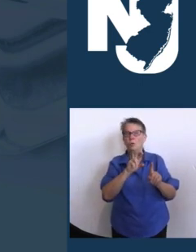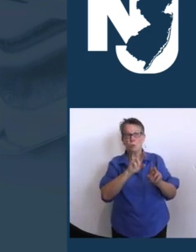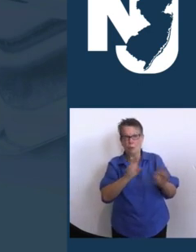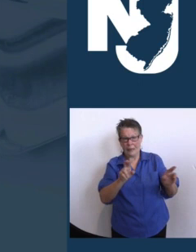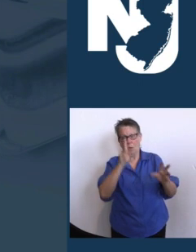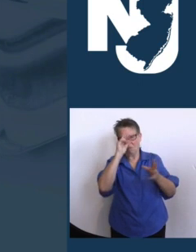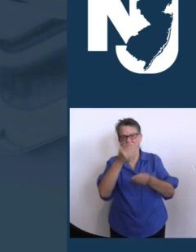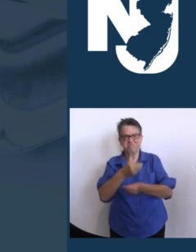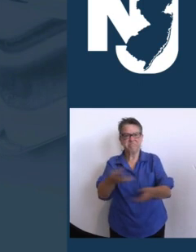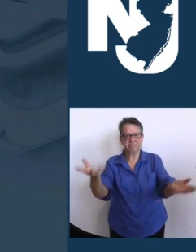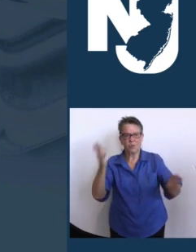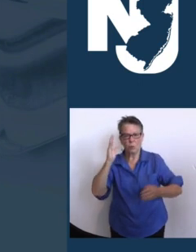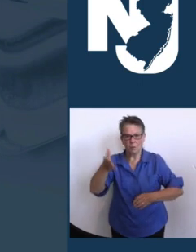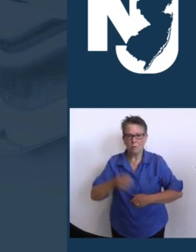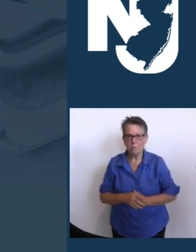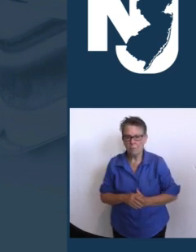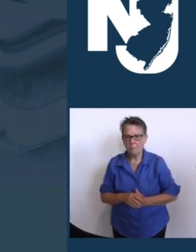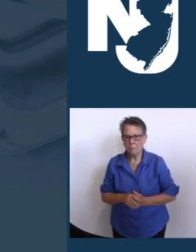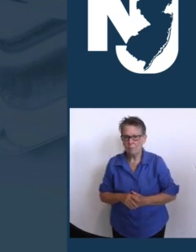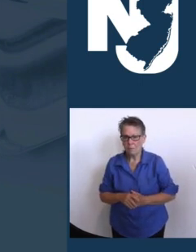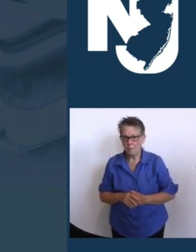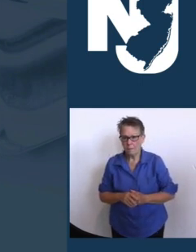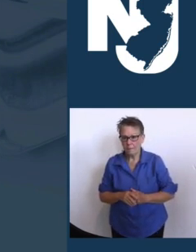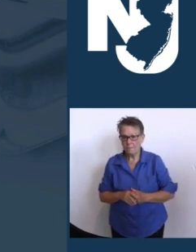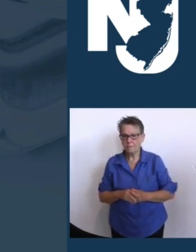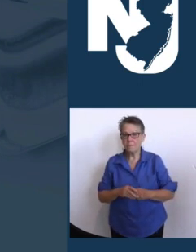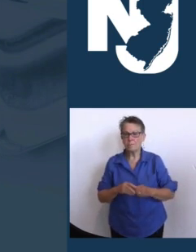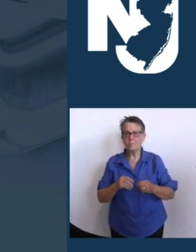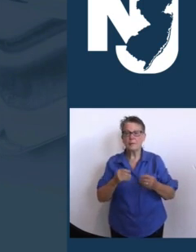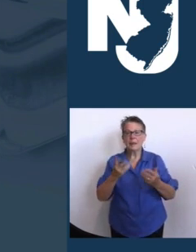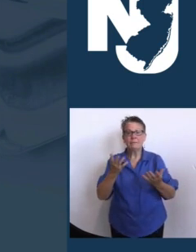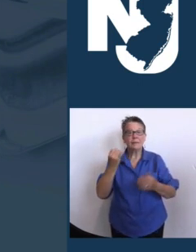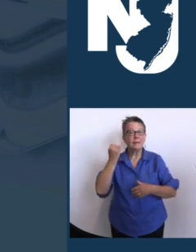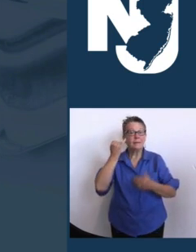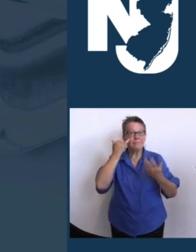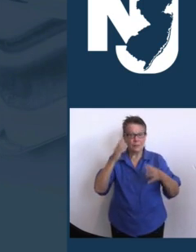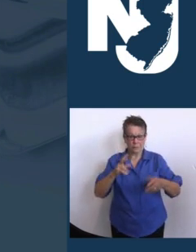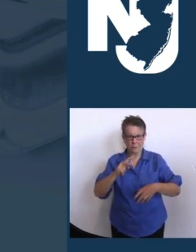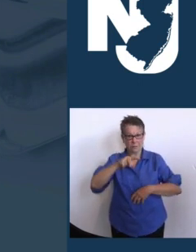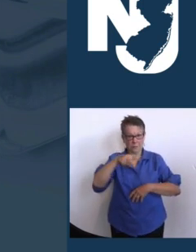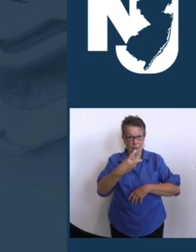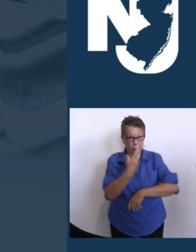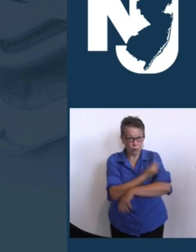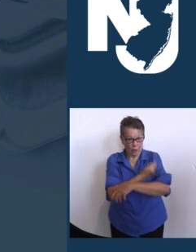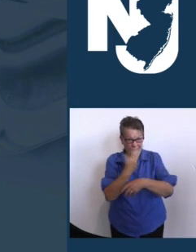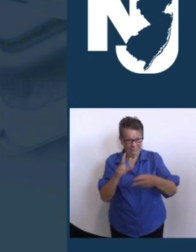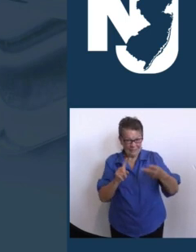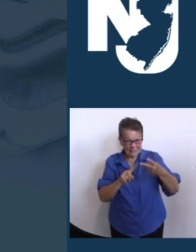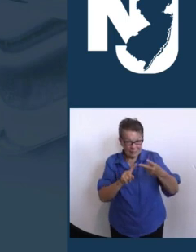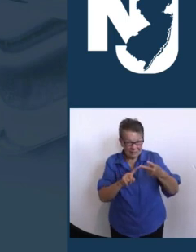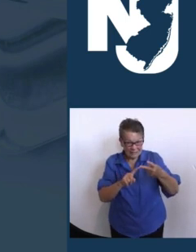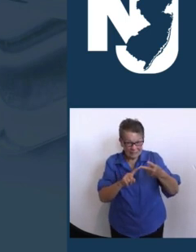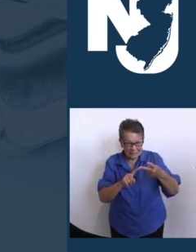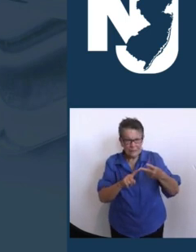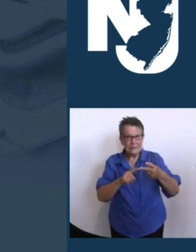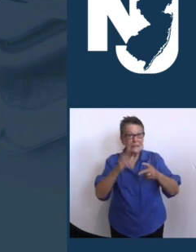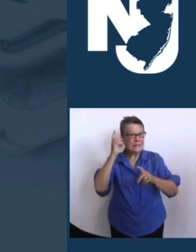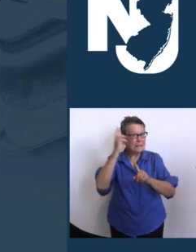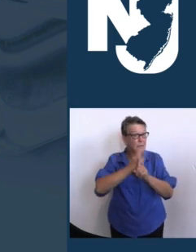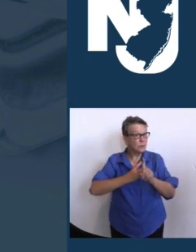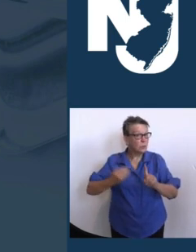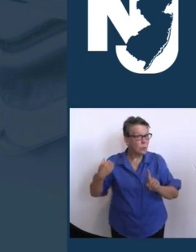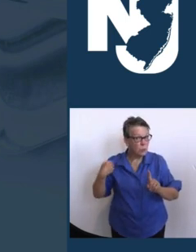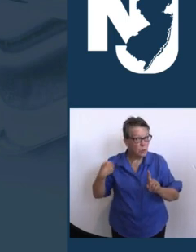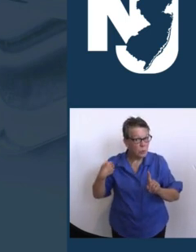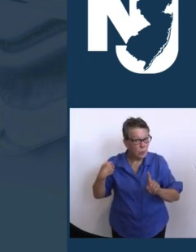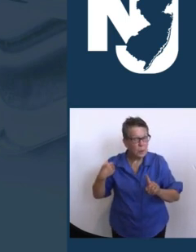doses doses as recently. Again, it be, this is not yet definitive from the feds, as six months ago. So pretty much everyone who